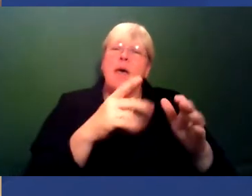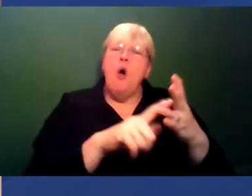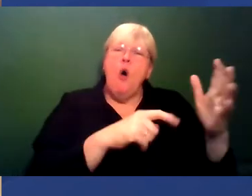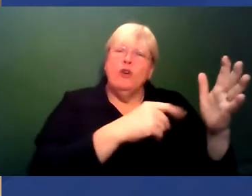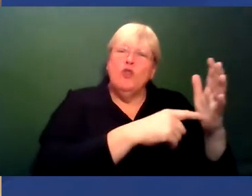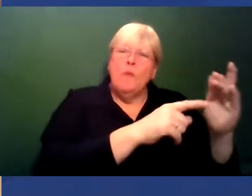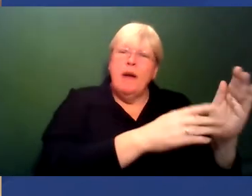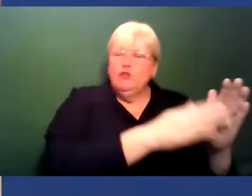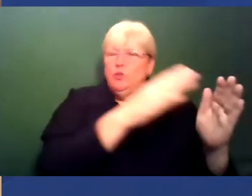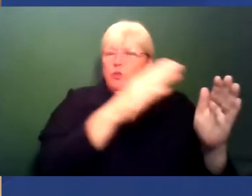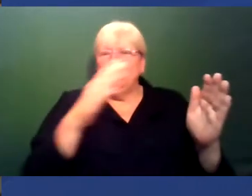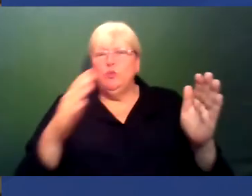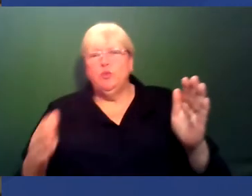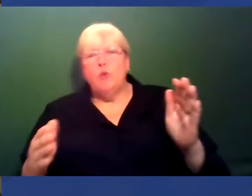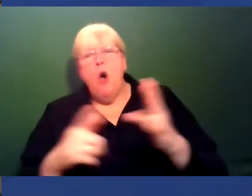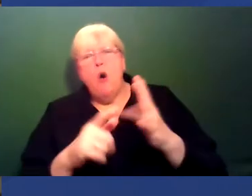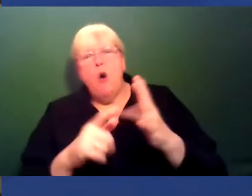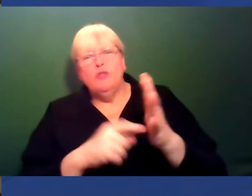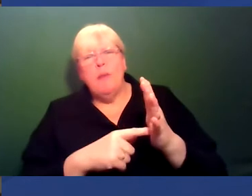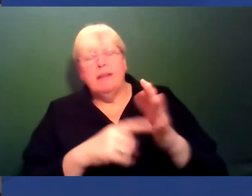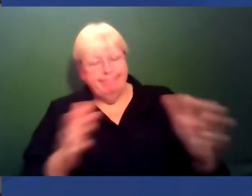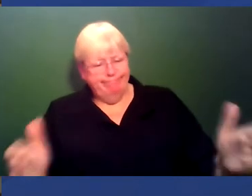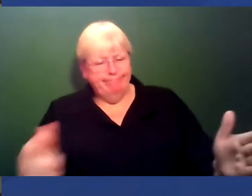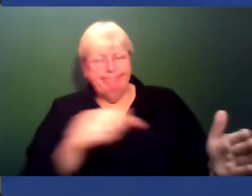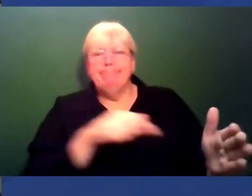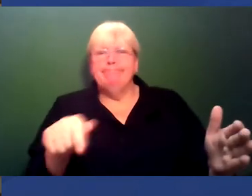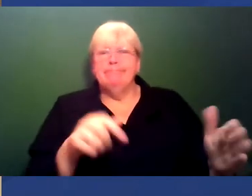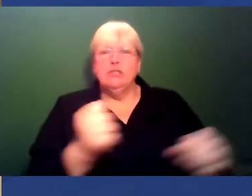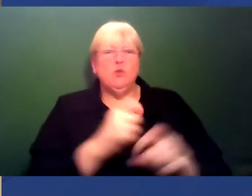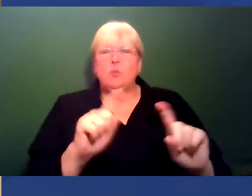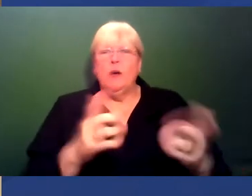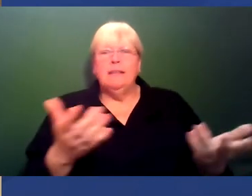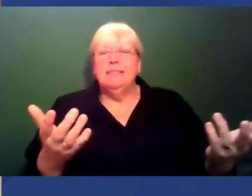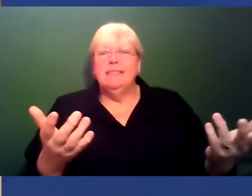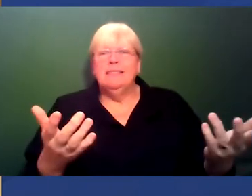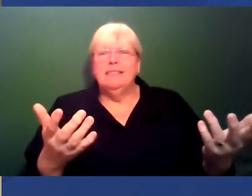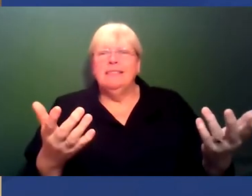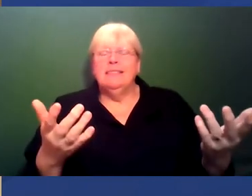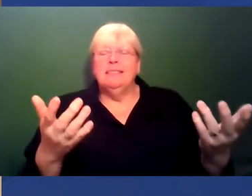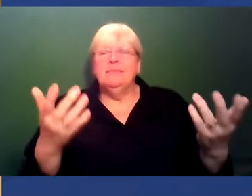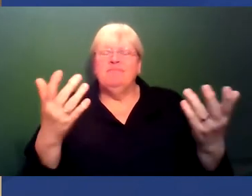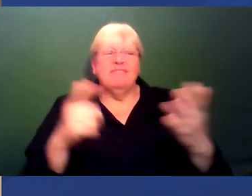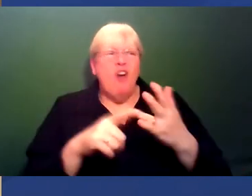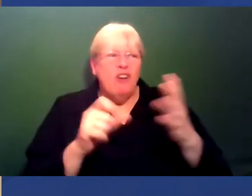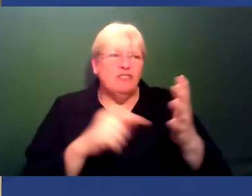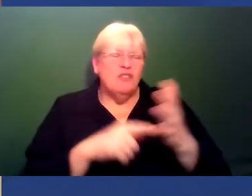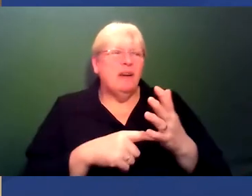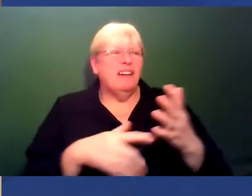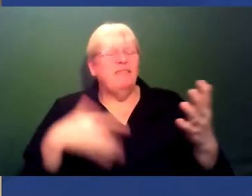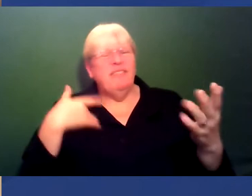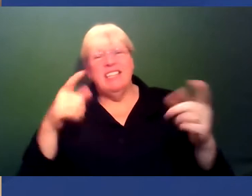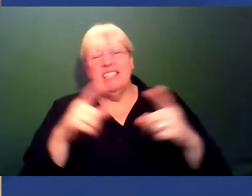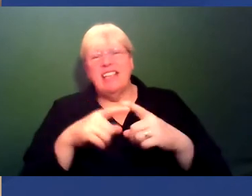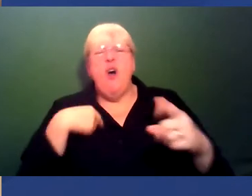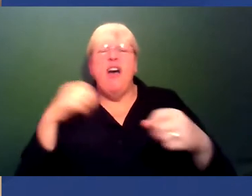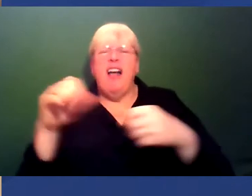things and it can, Black History Month can serve as a bit of a sticking plaster for myriad problems because it's